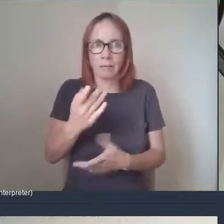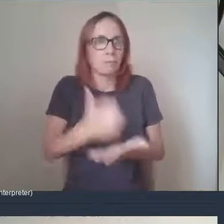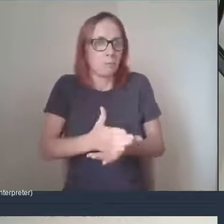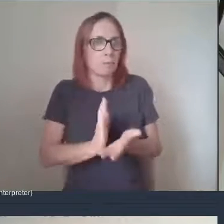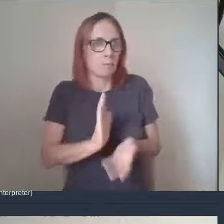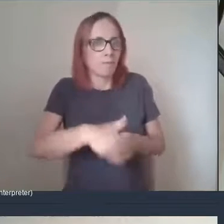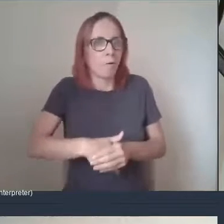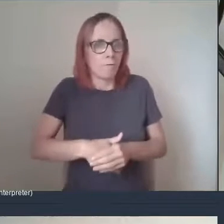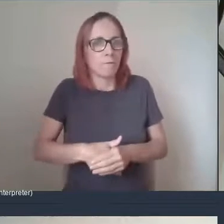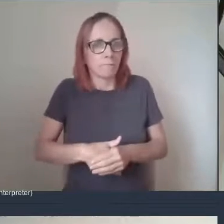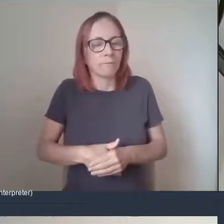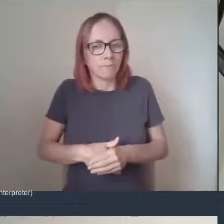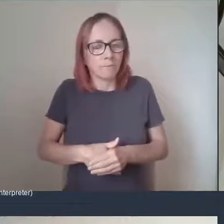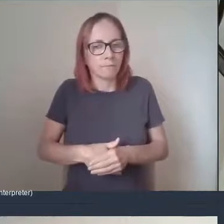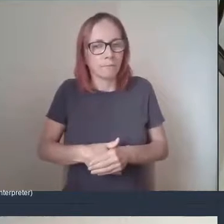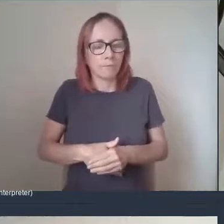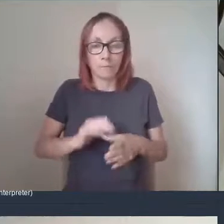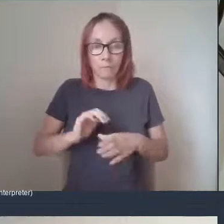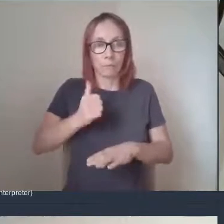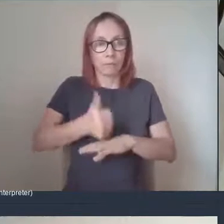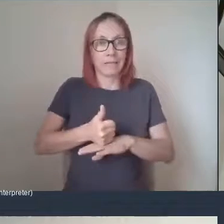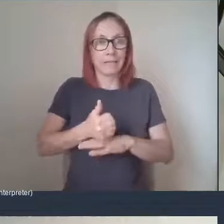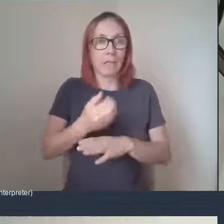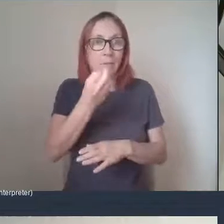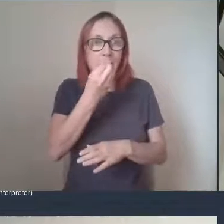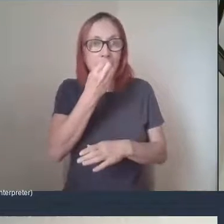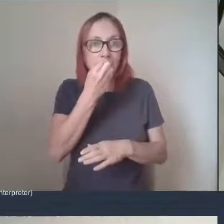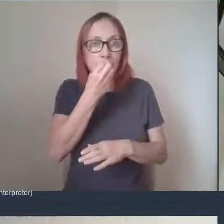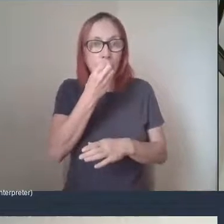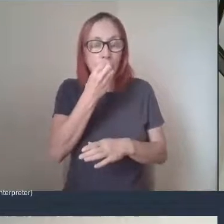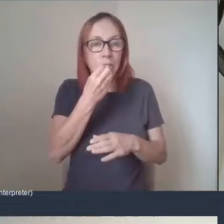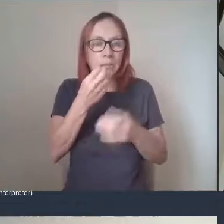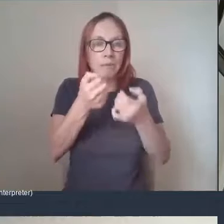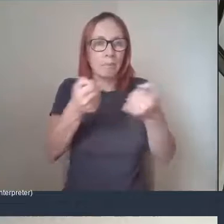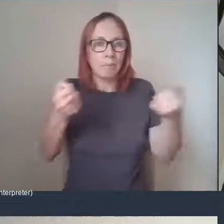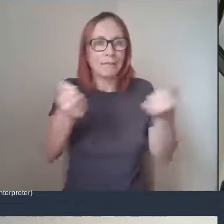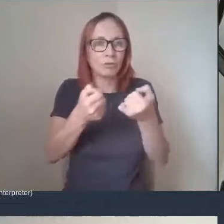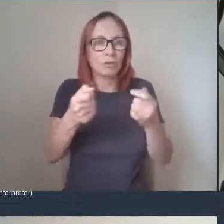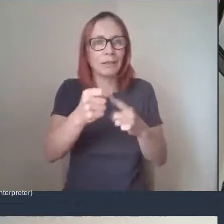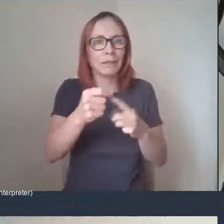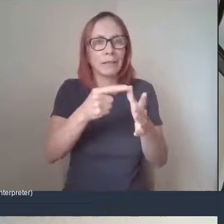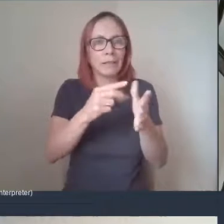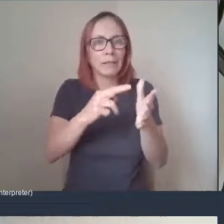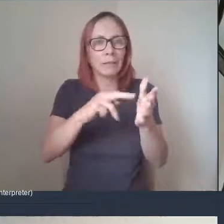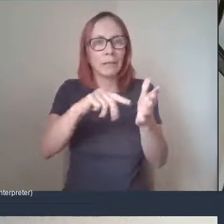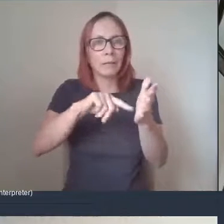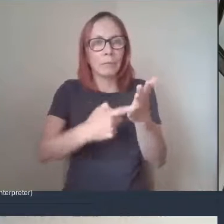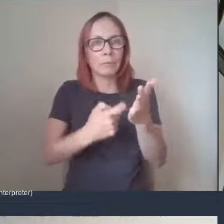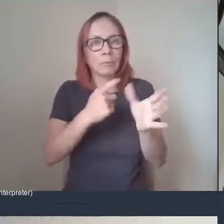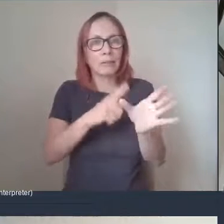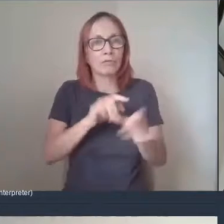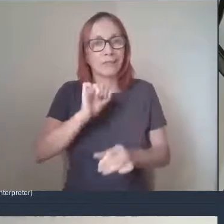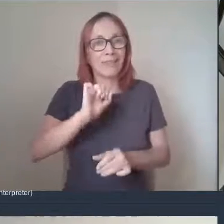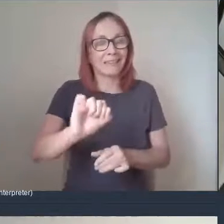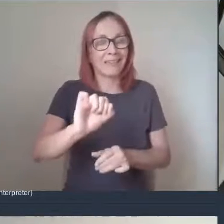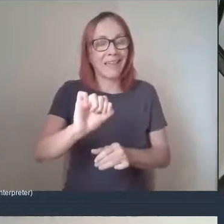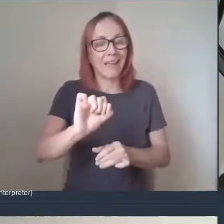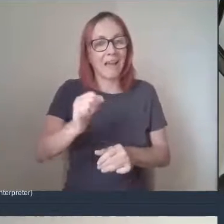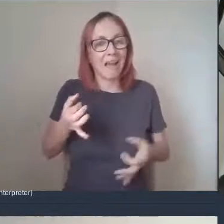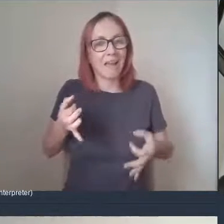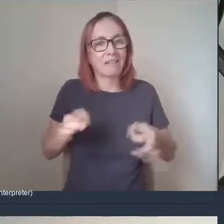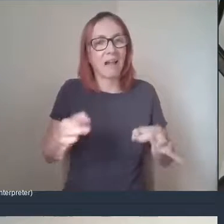and so we set up a food pantry in their beer garden which was under shelter and we opened it up on a Thursday